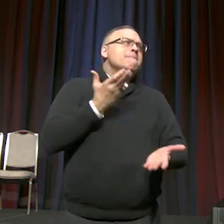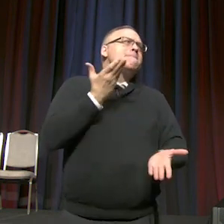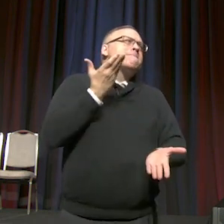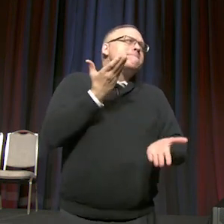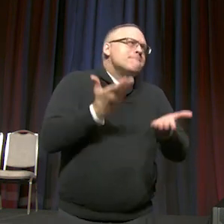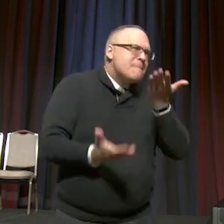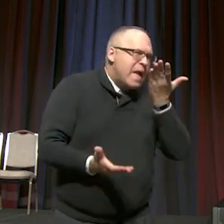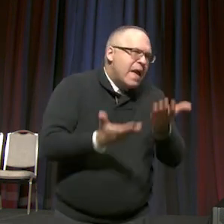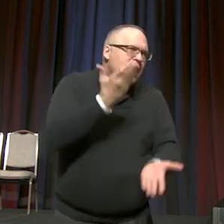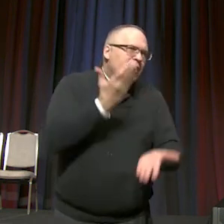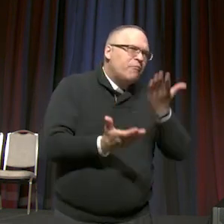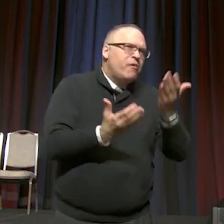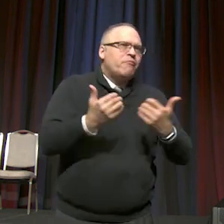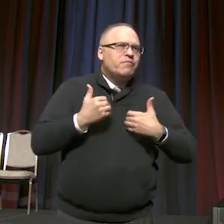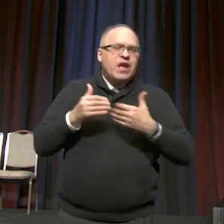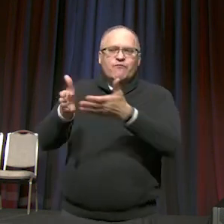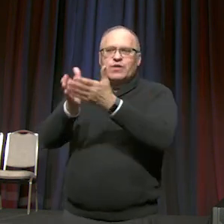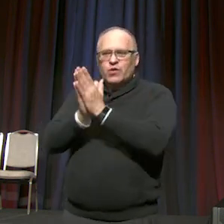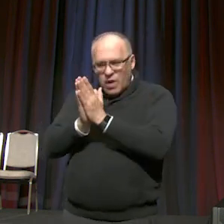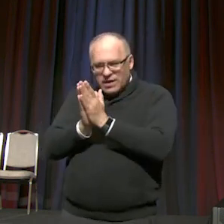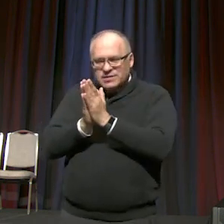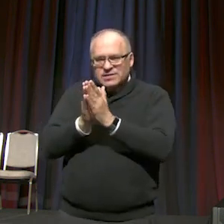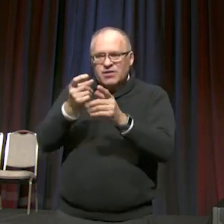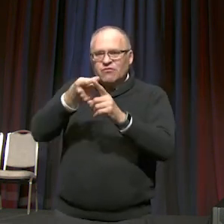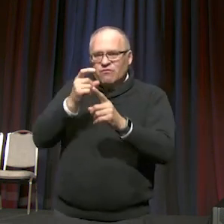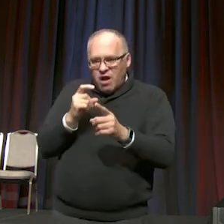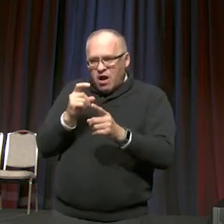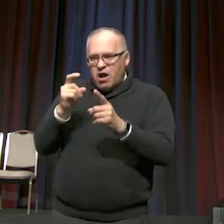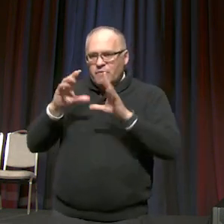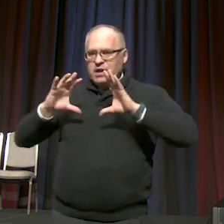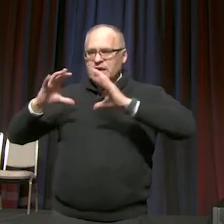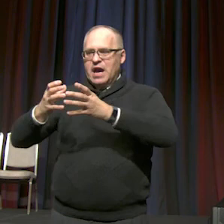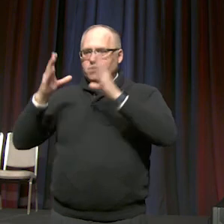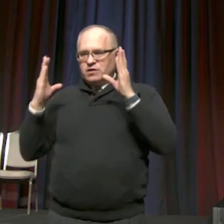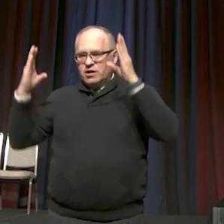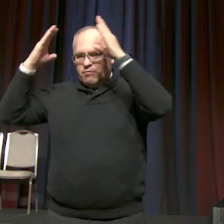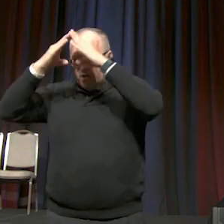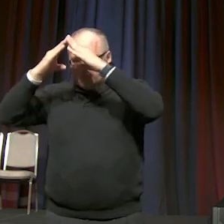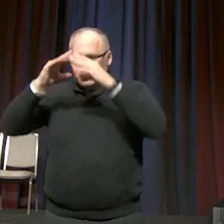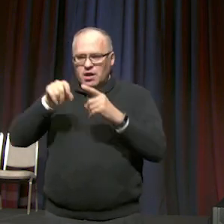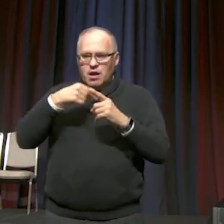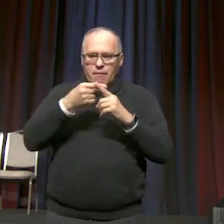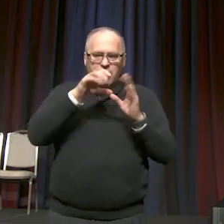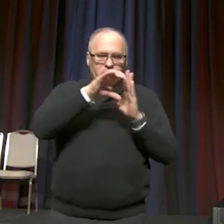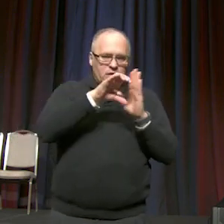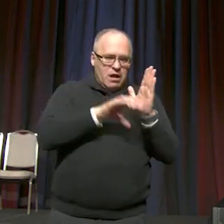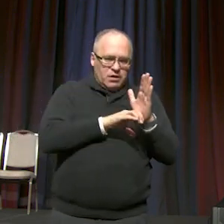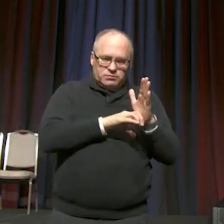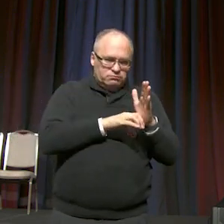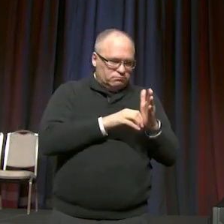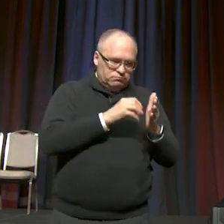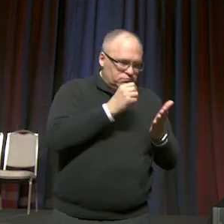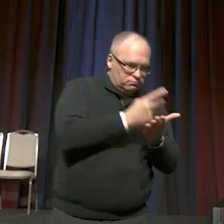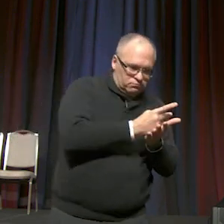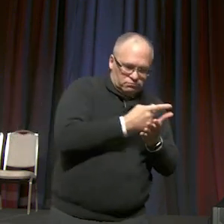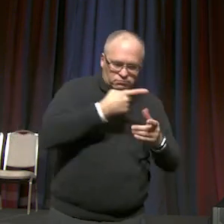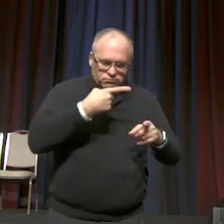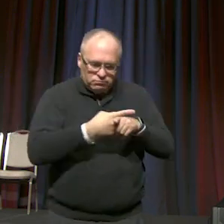requests from the Council of Bishops on the constitutionality of proposed